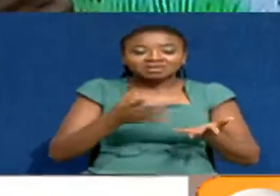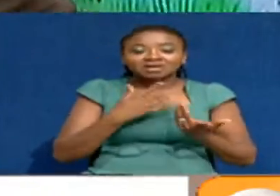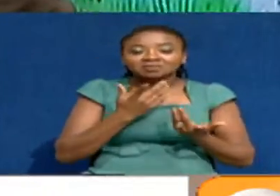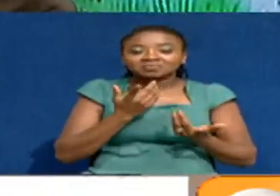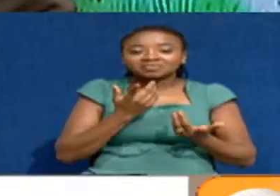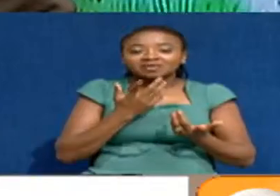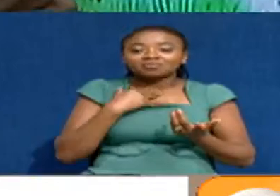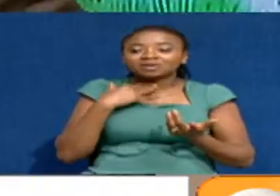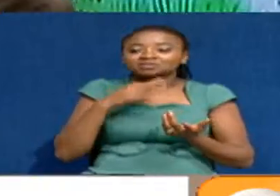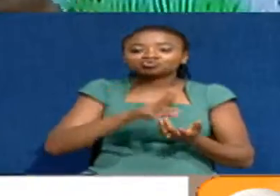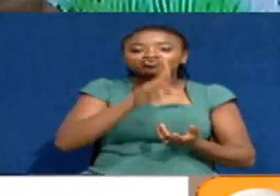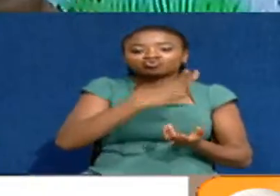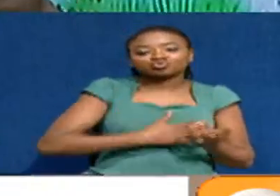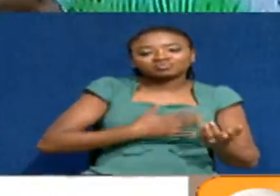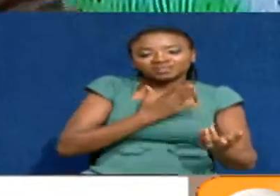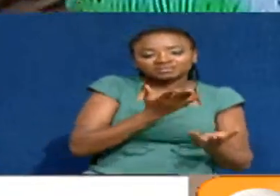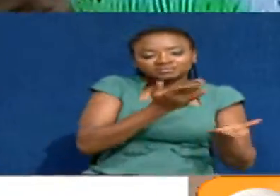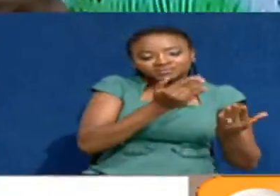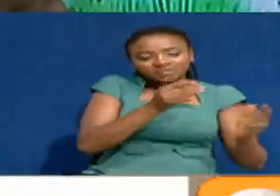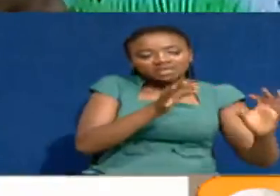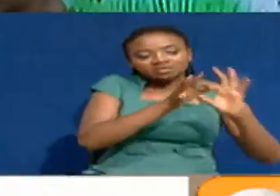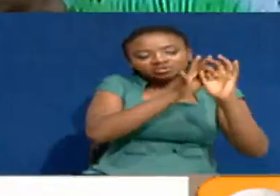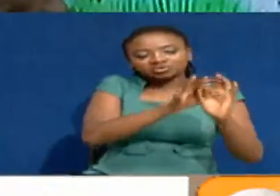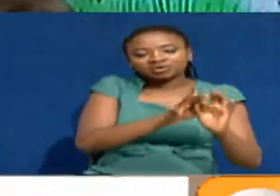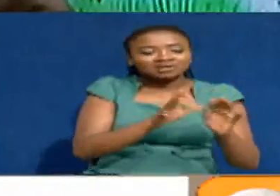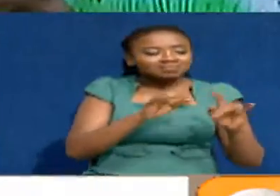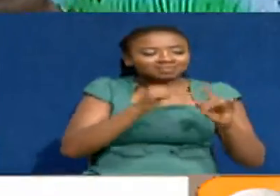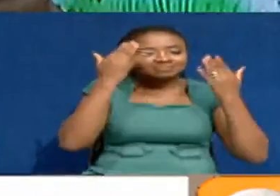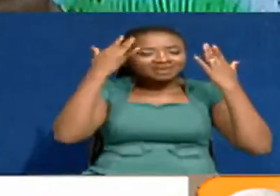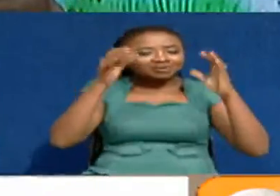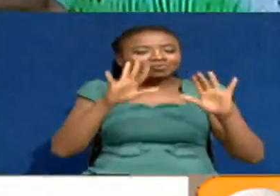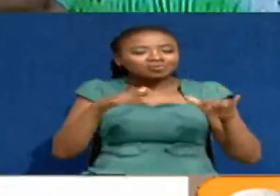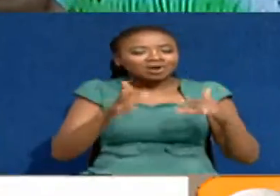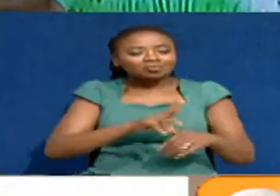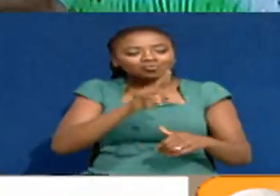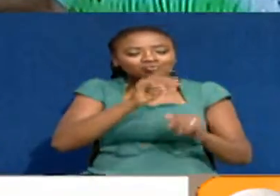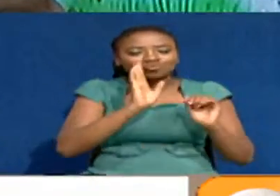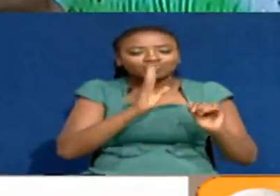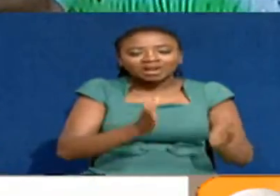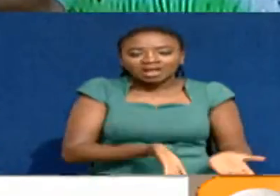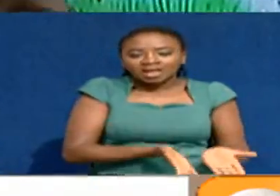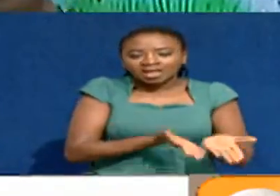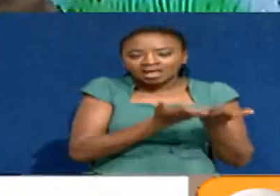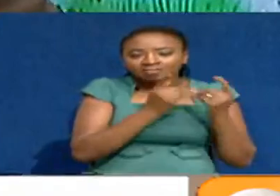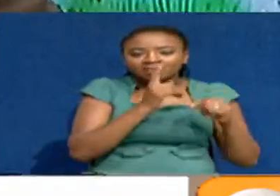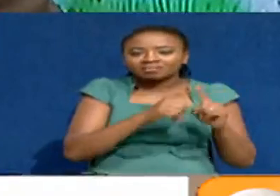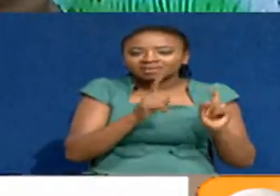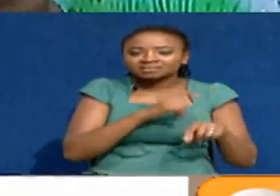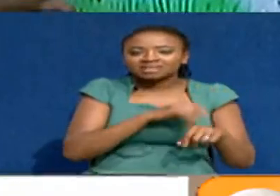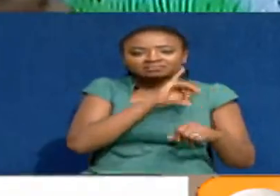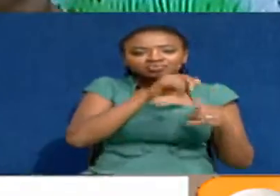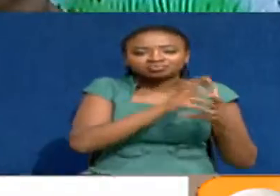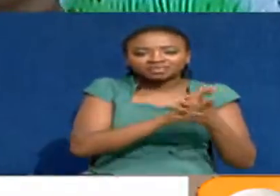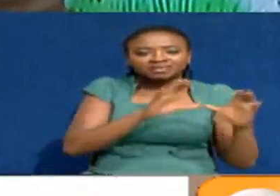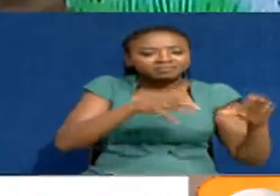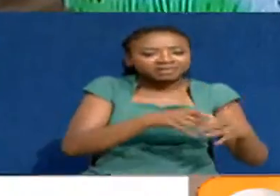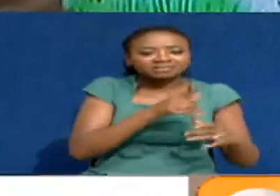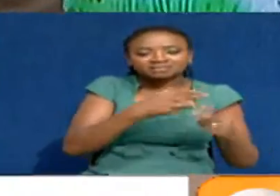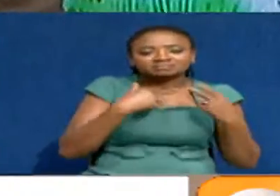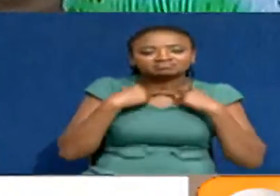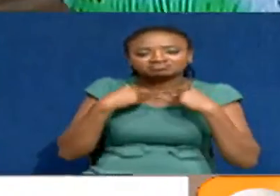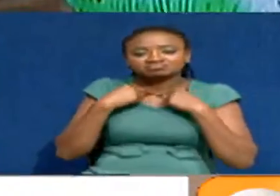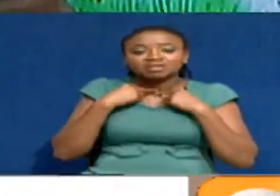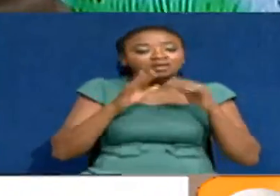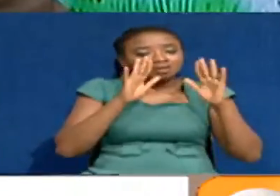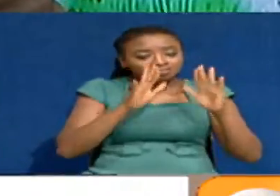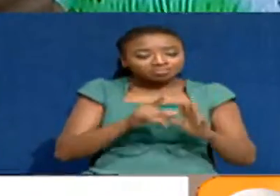for Hulu to try to bring it together. I don't know how he can bring NASA together when his Jubilee party is in tatters. He would have us to